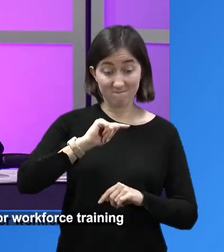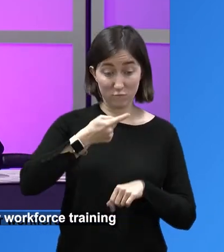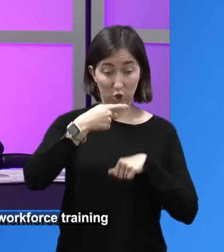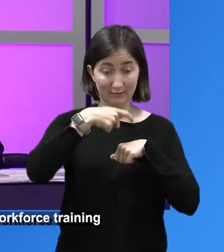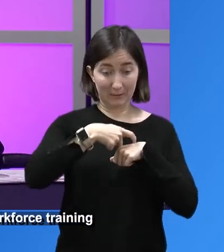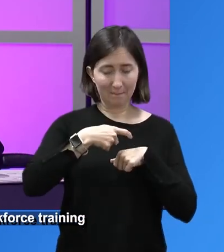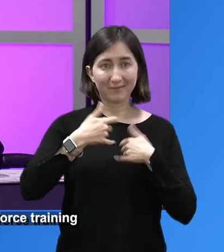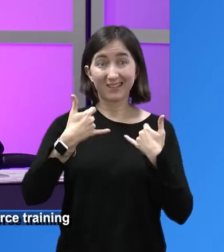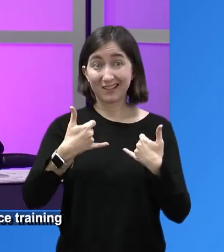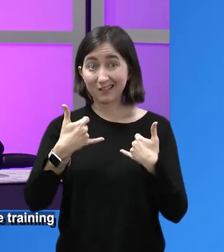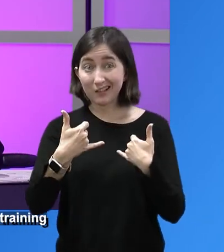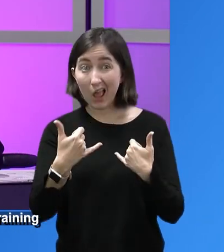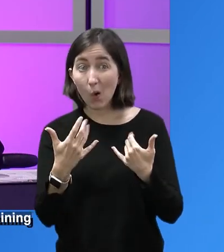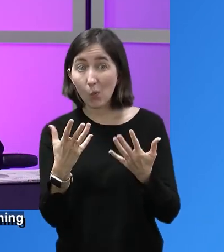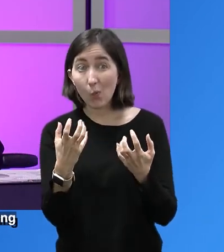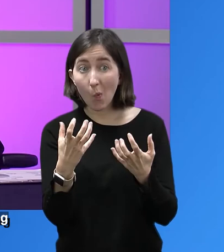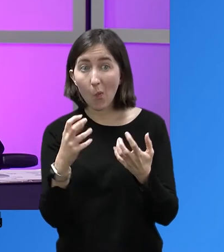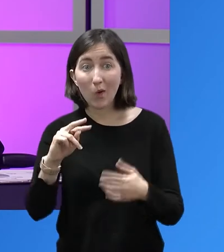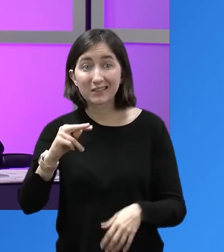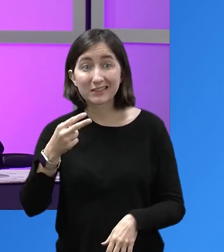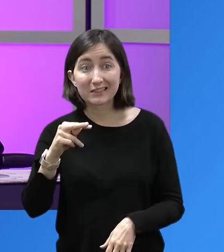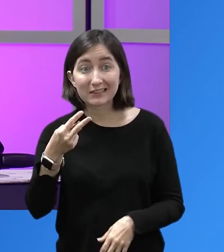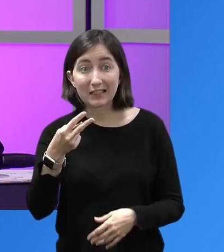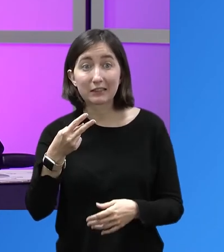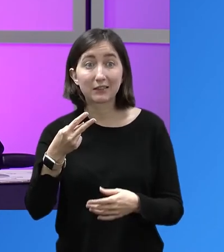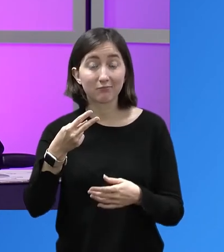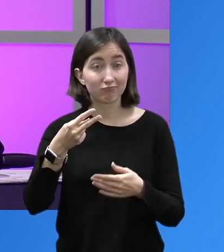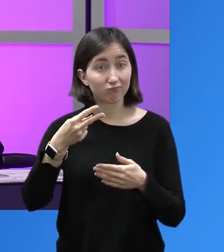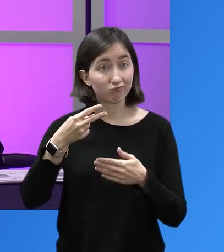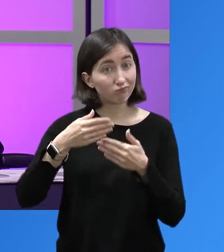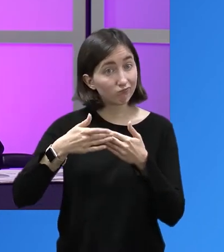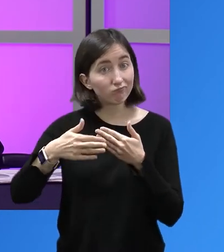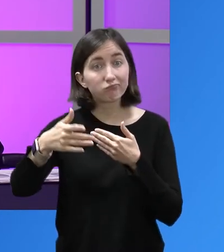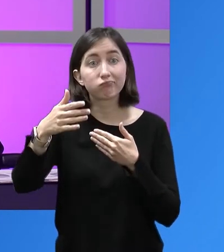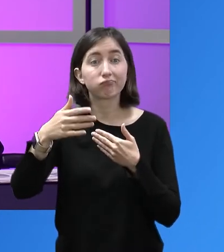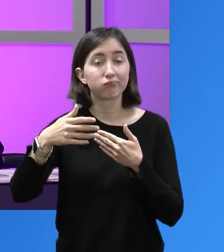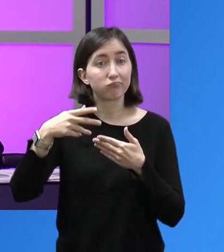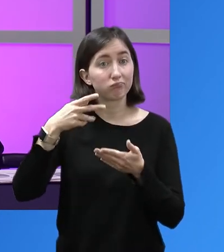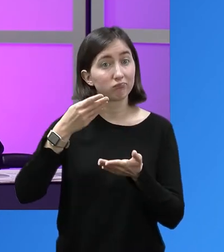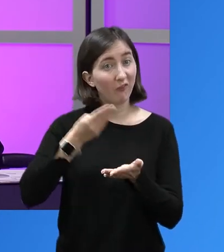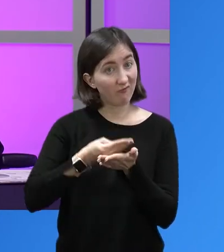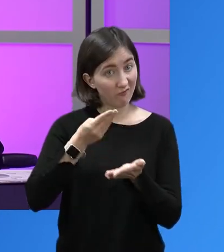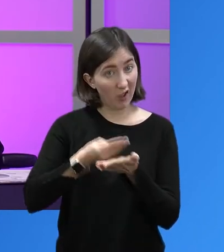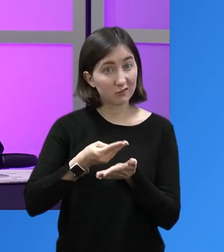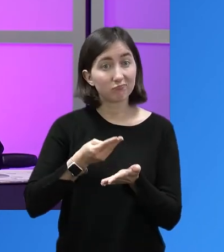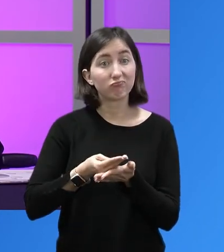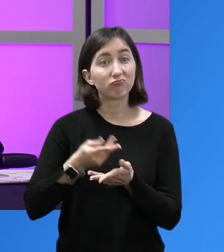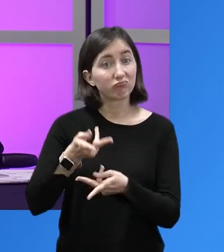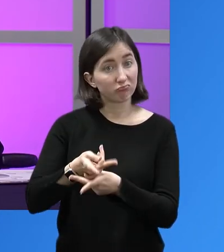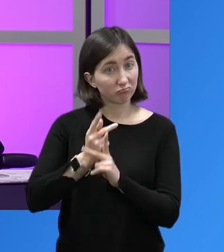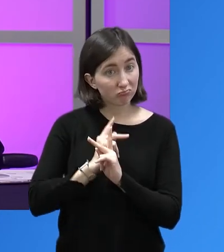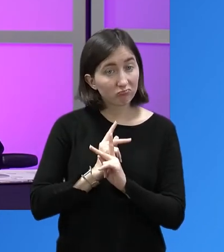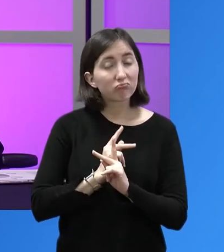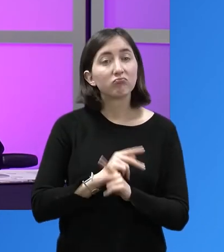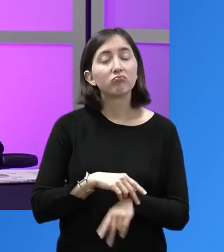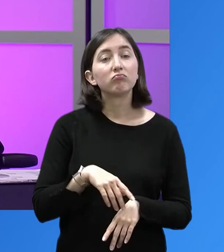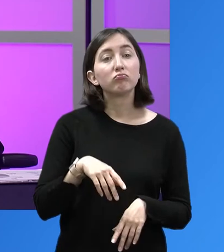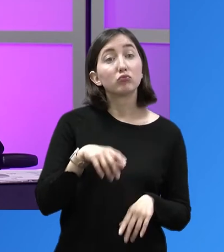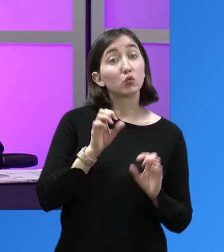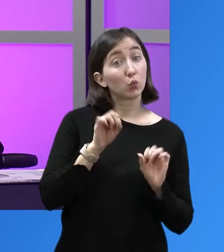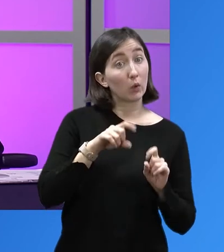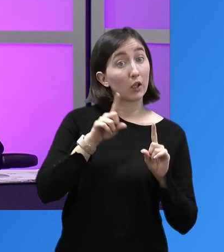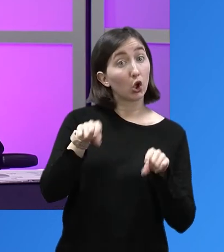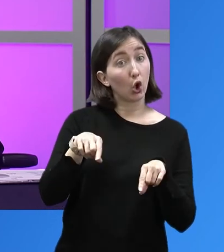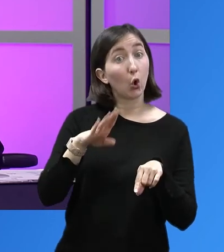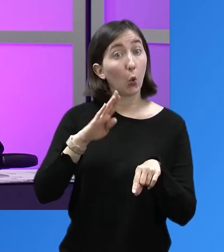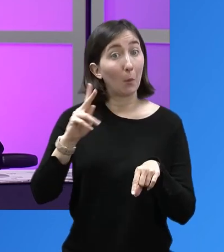you got a PPP loan first round and now you want a second round LIFT Fund can help or go back to the